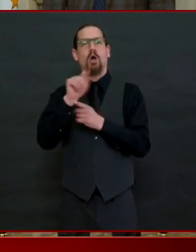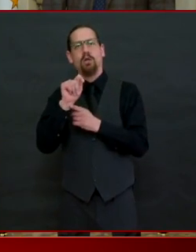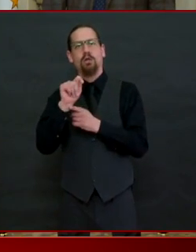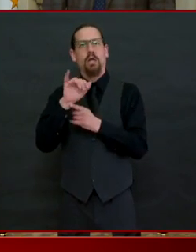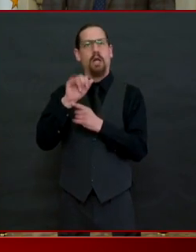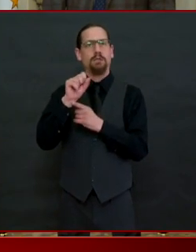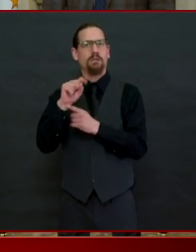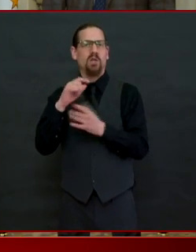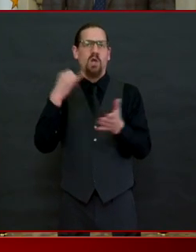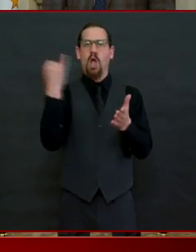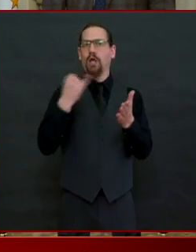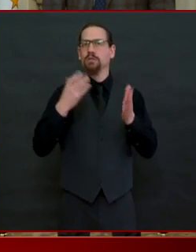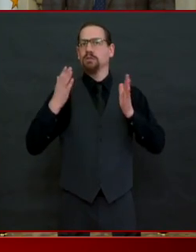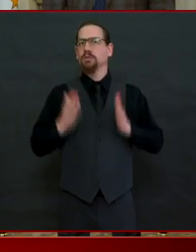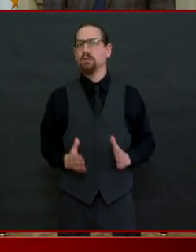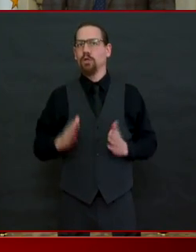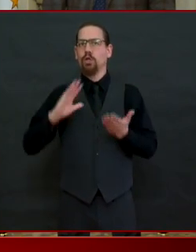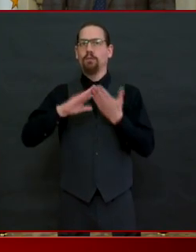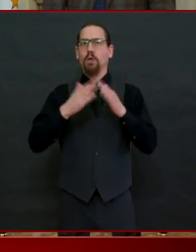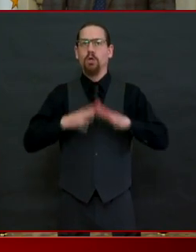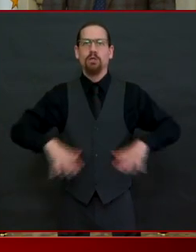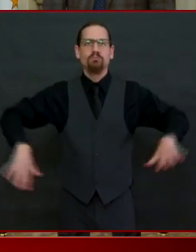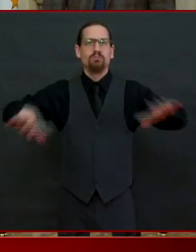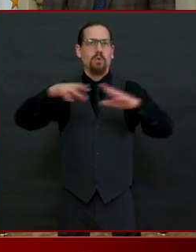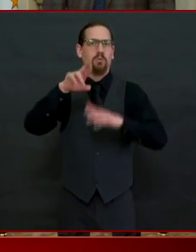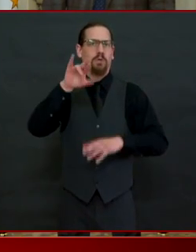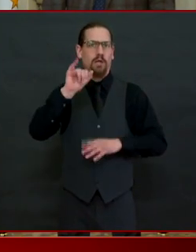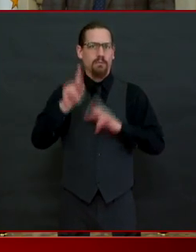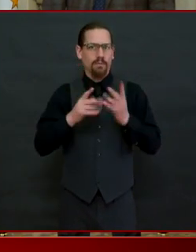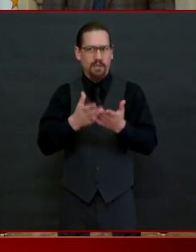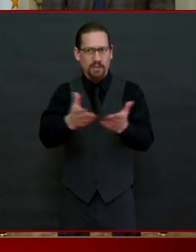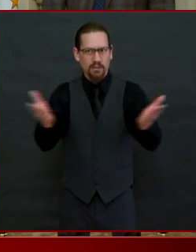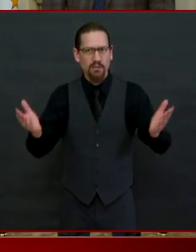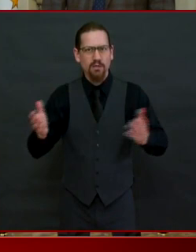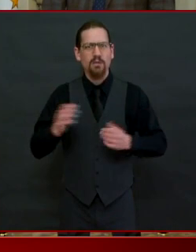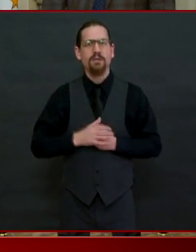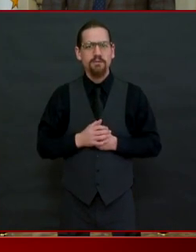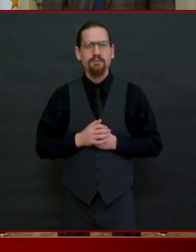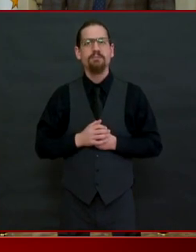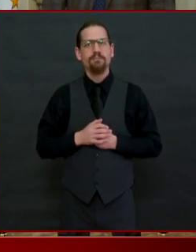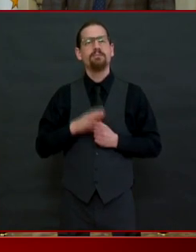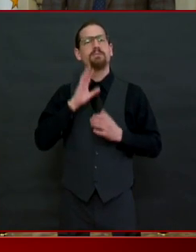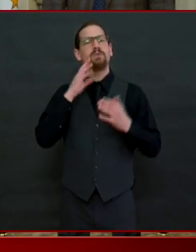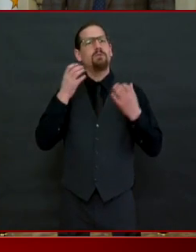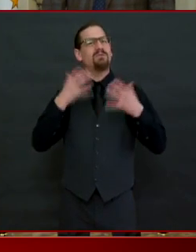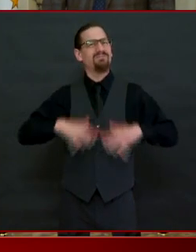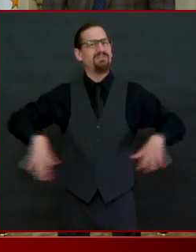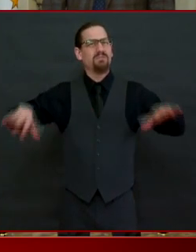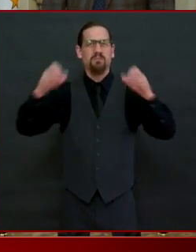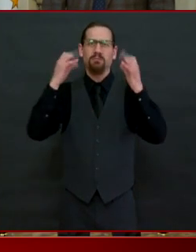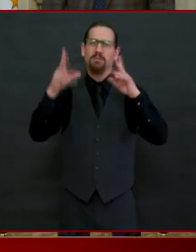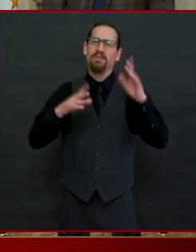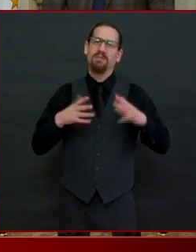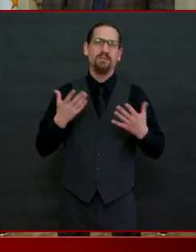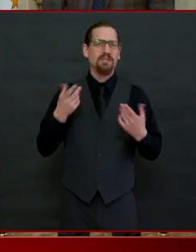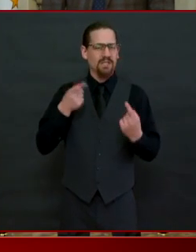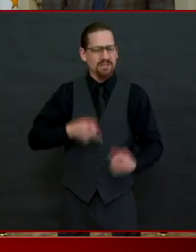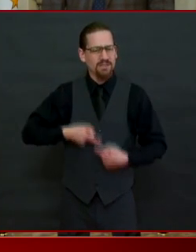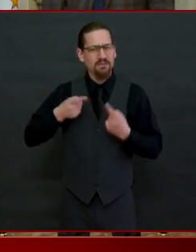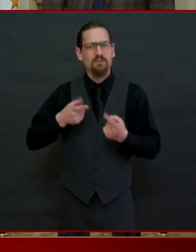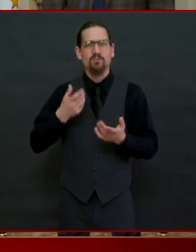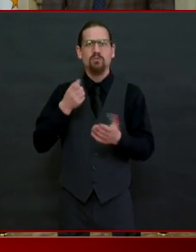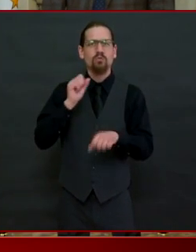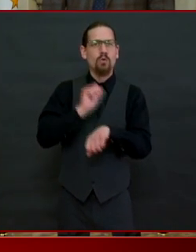that there's so many folks struggling right now and i am trying to be mindful myself